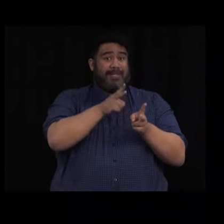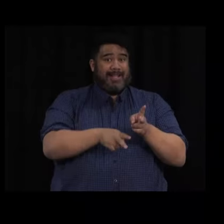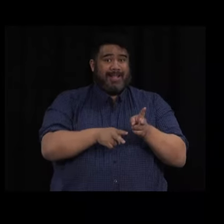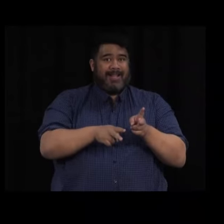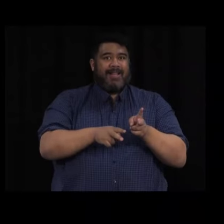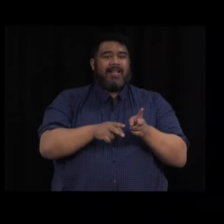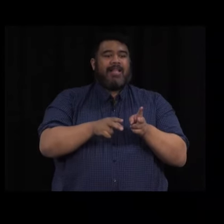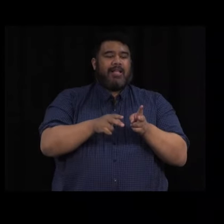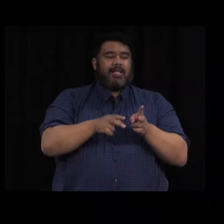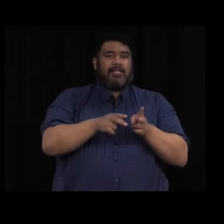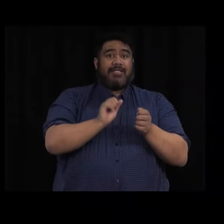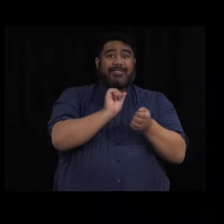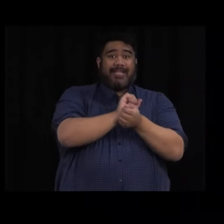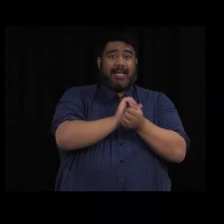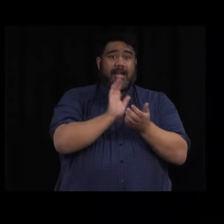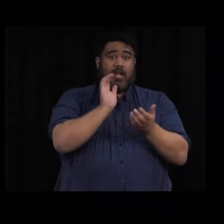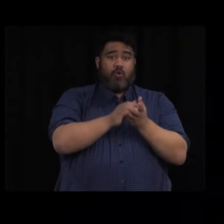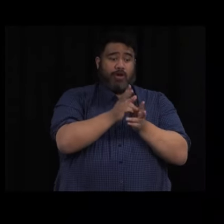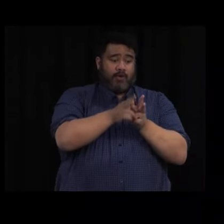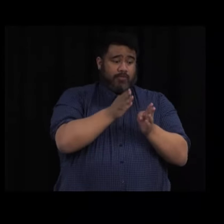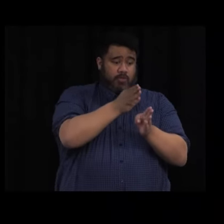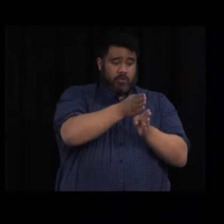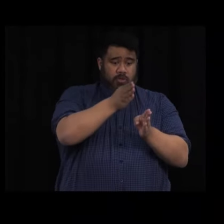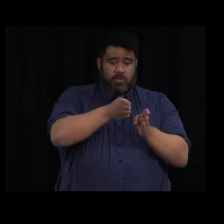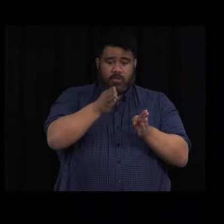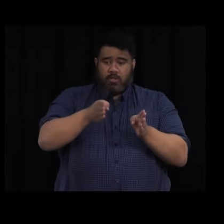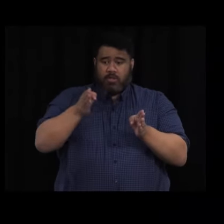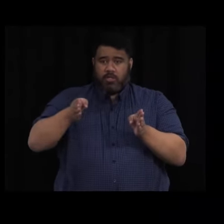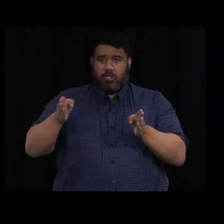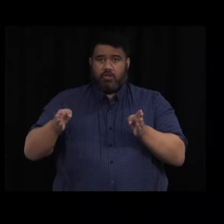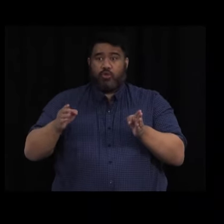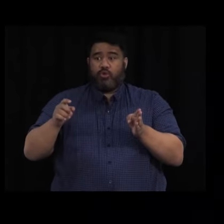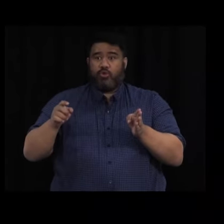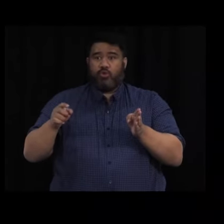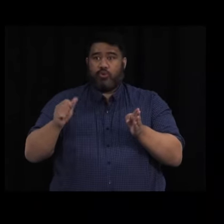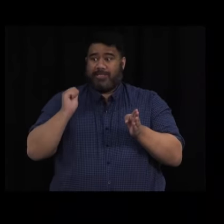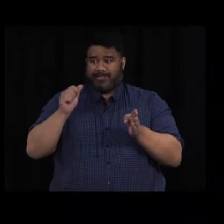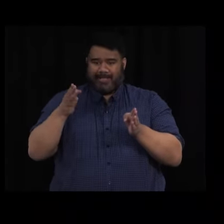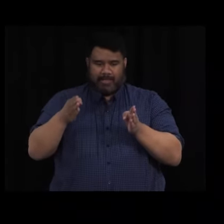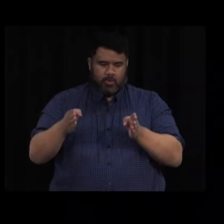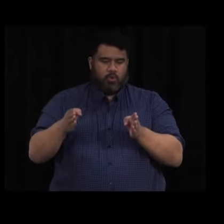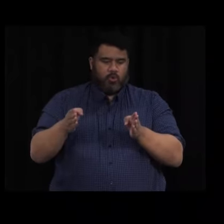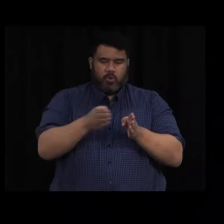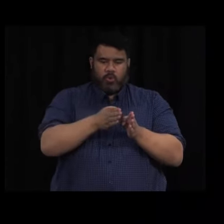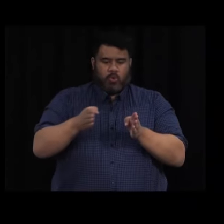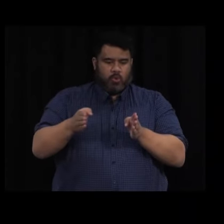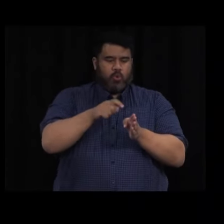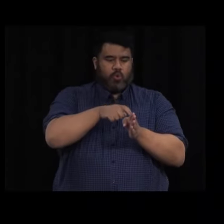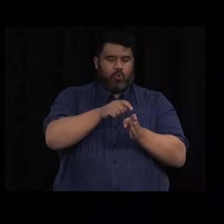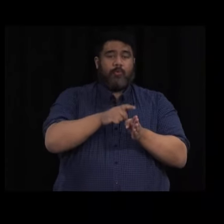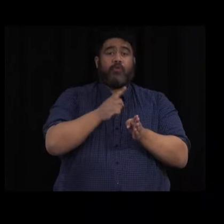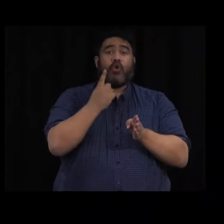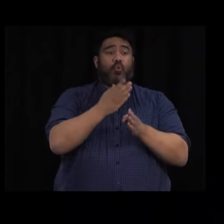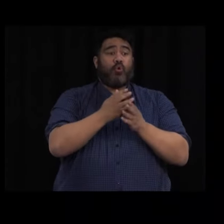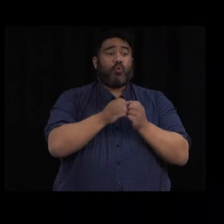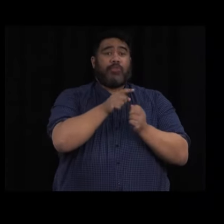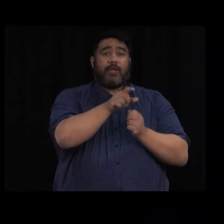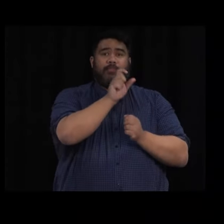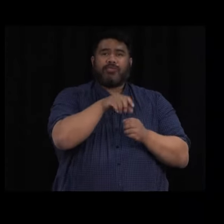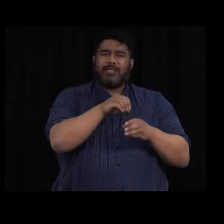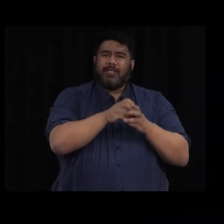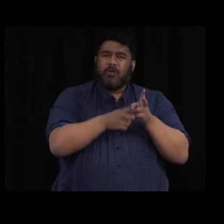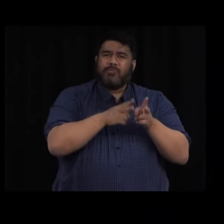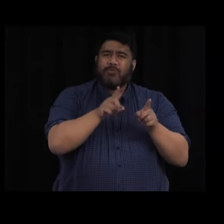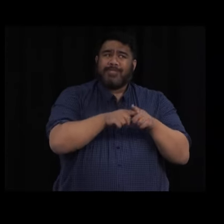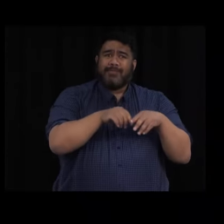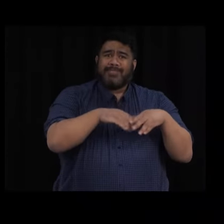included Saturday, a small number of staff have been stood down and the public health unit up there is following up directly with a small